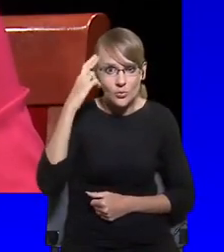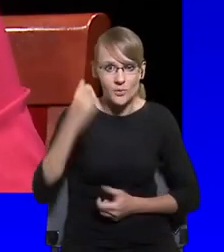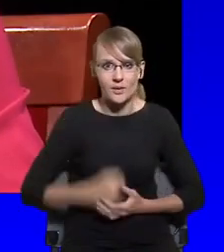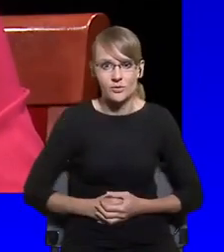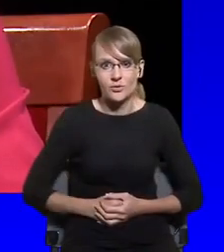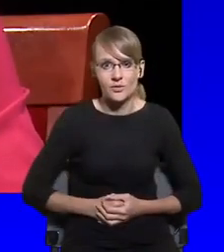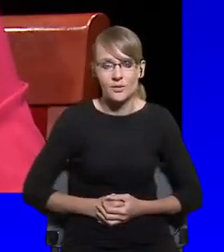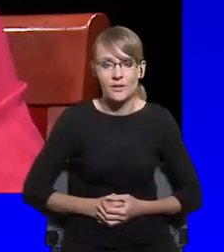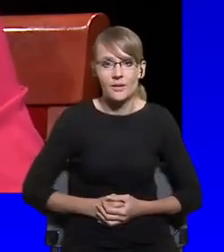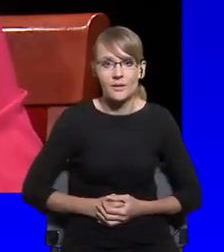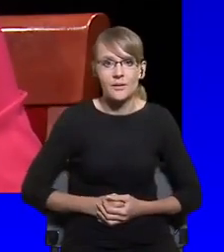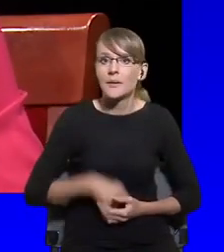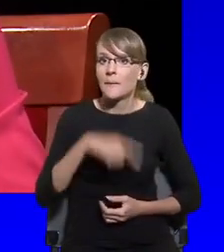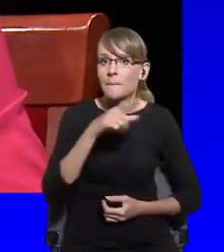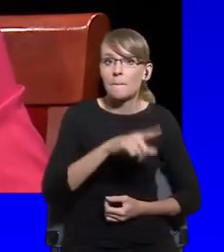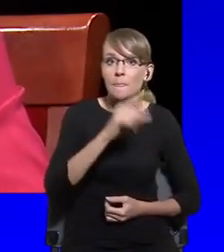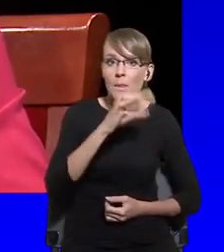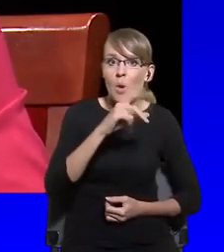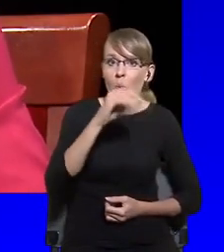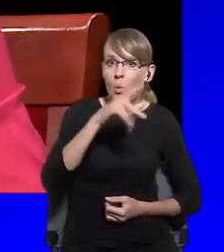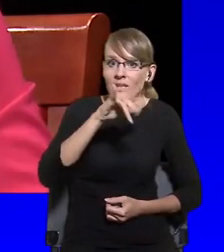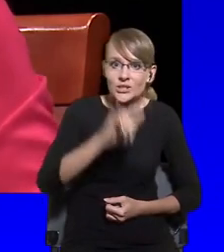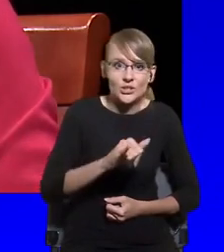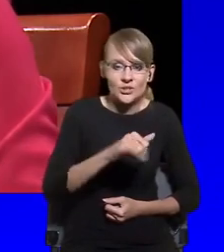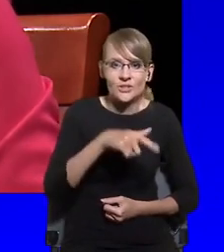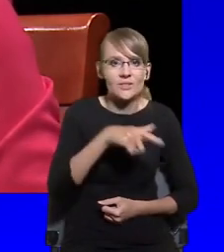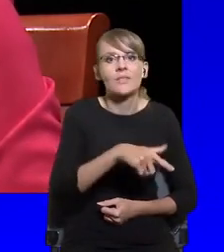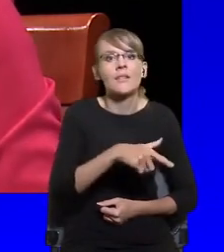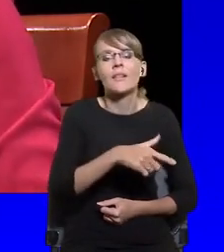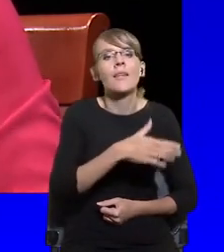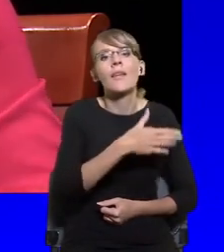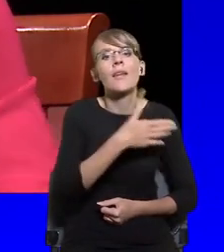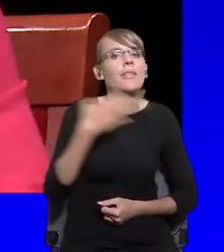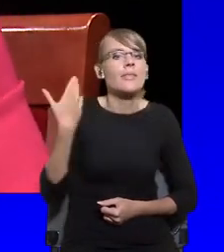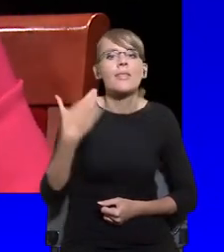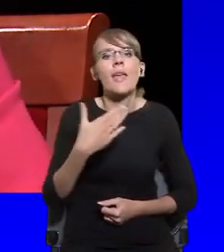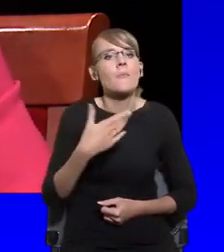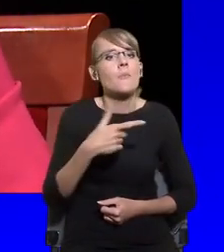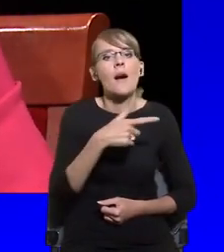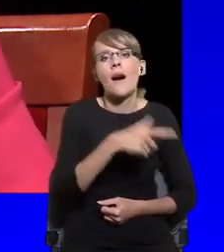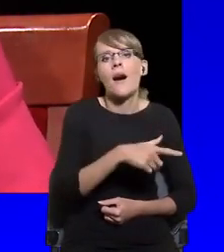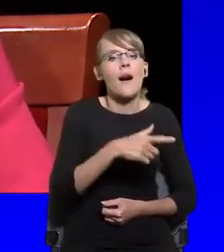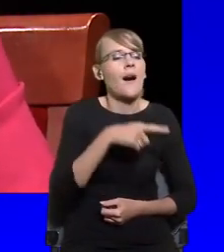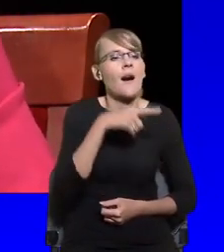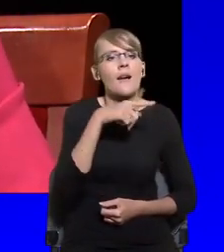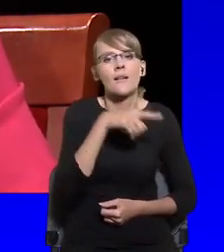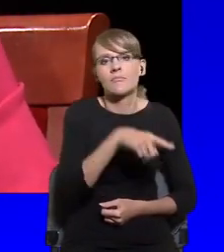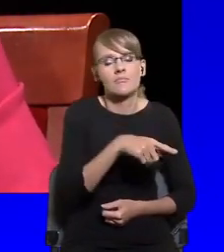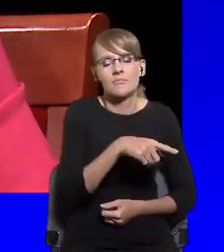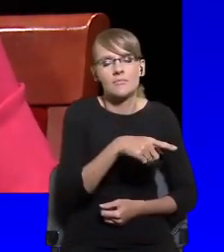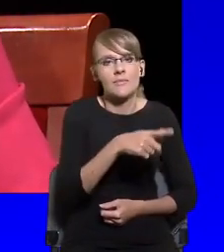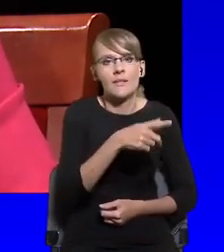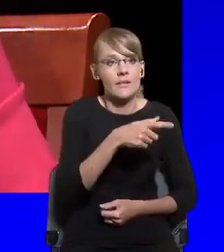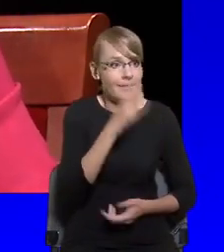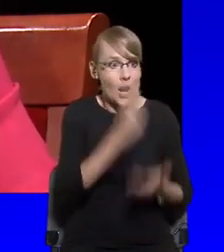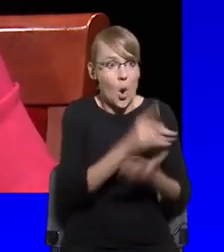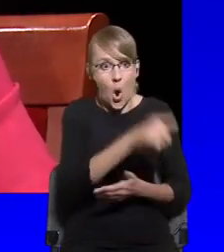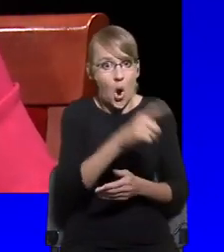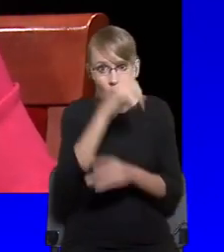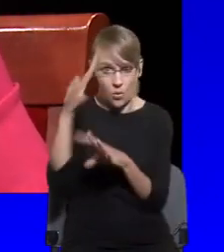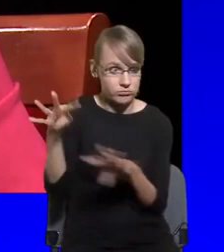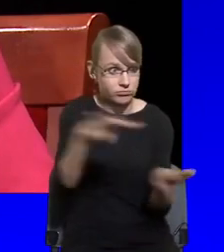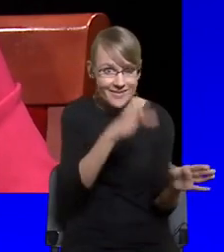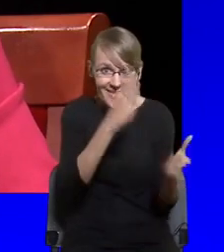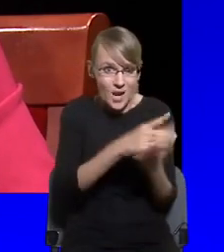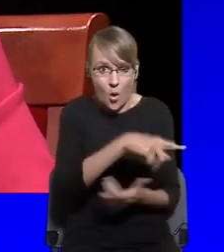have the, the monopoly on being entertaining. Liberals must be entertaining too. And I do believe this is the challenge